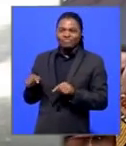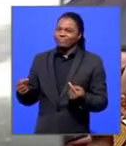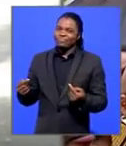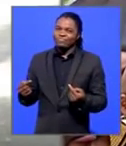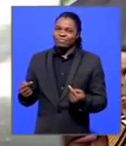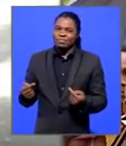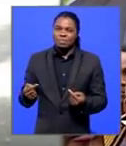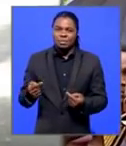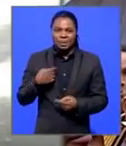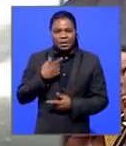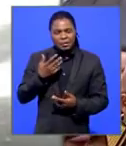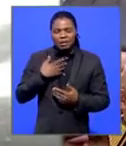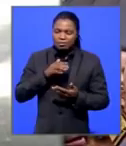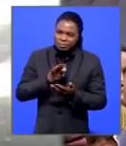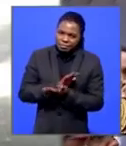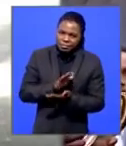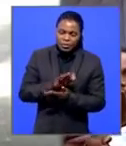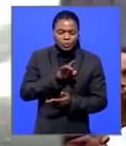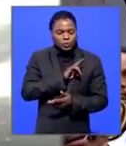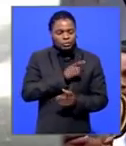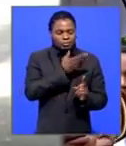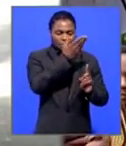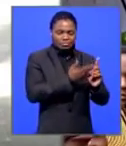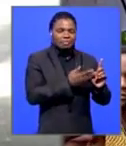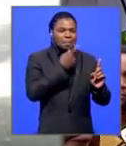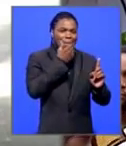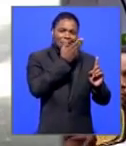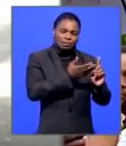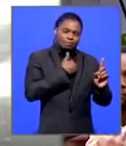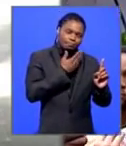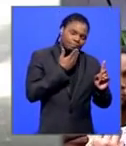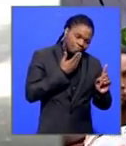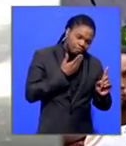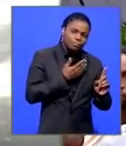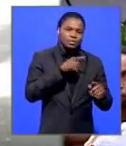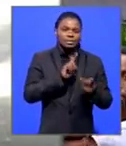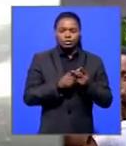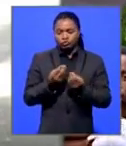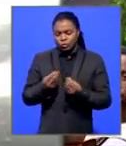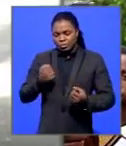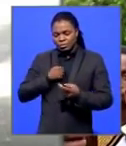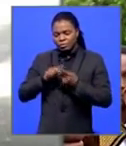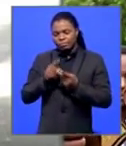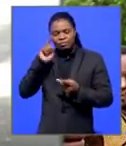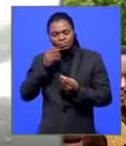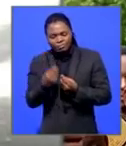So I will be eternally grateful to the great man and I will certainly make sure that my children and their children remember,